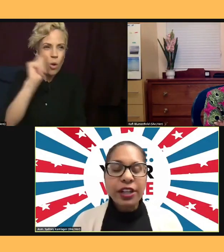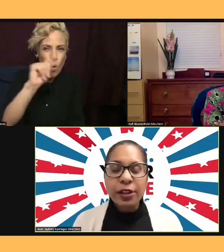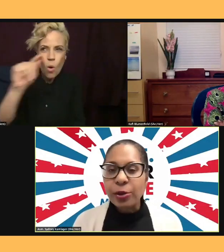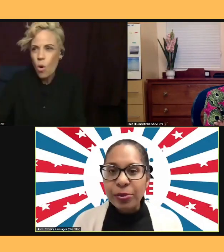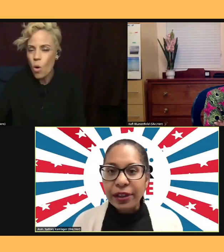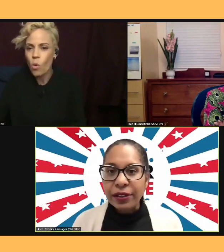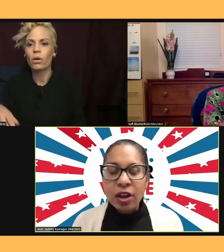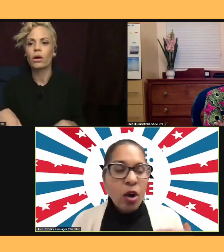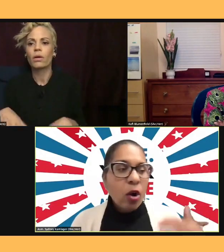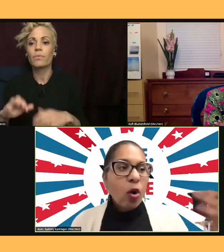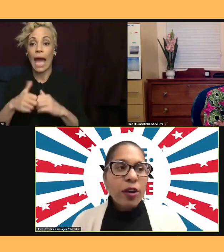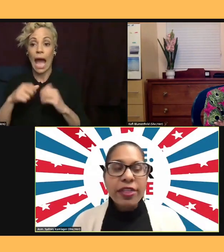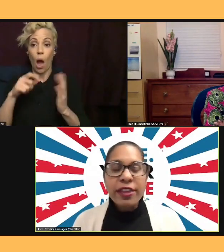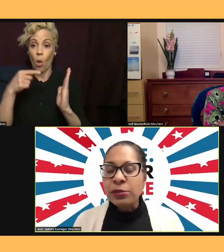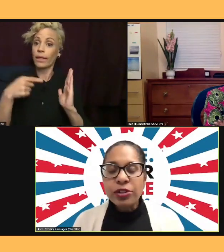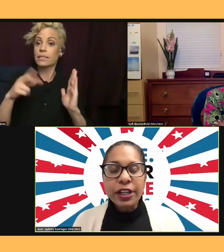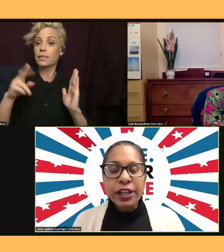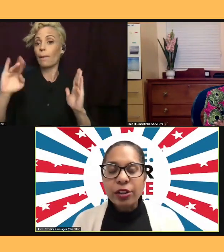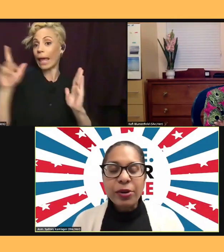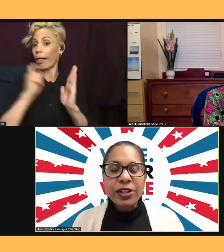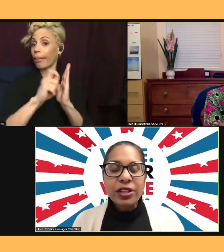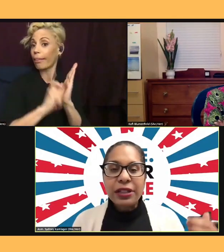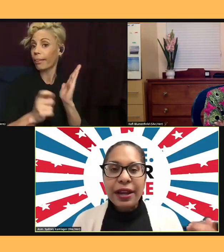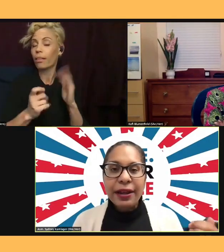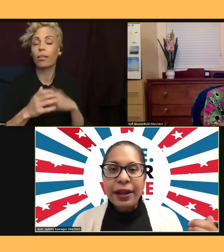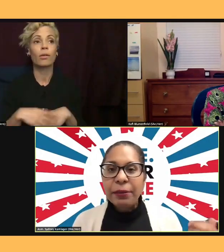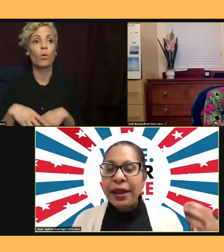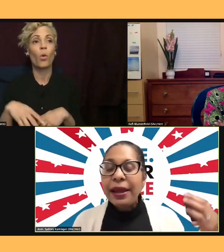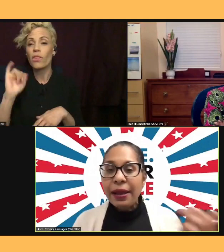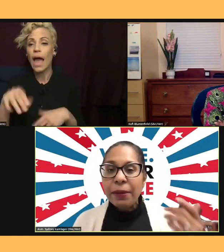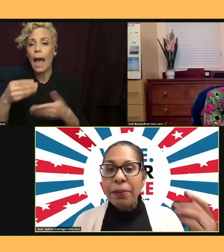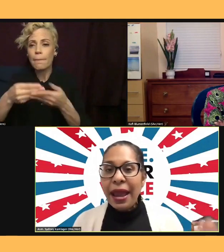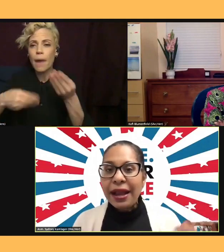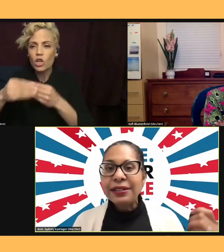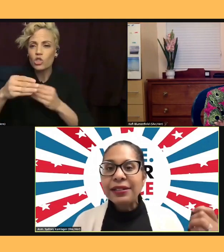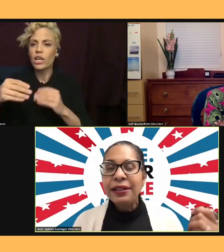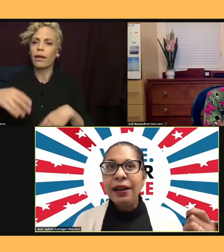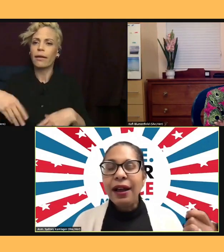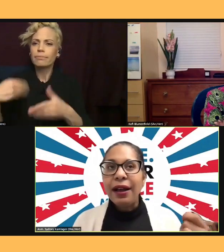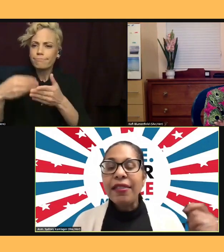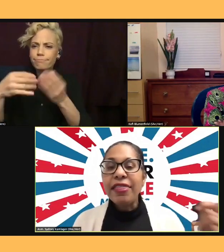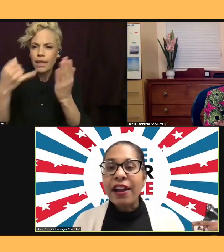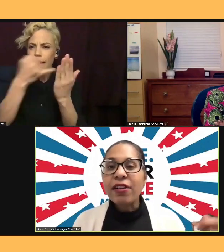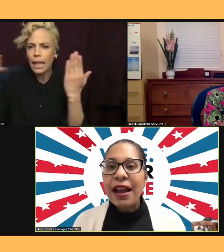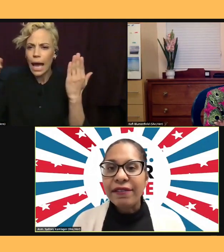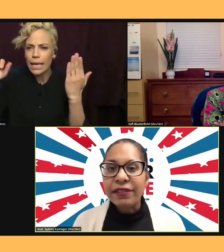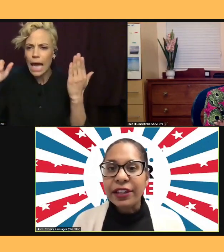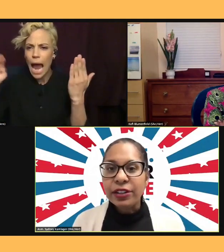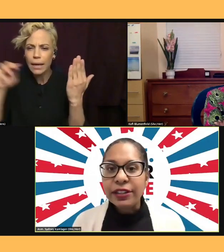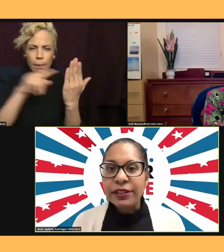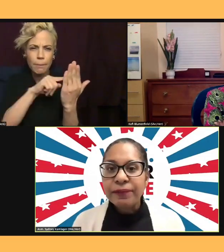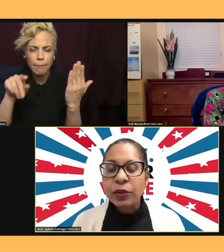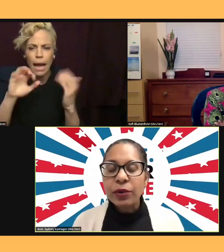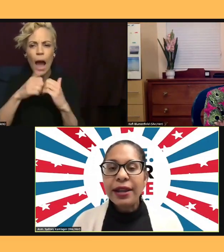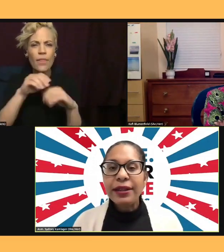or this particular budget line item, impact their livelihood, right? Impact their ability